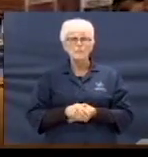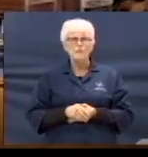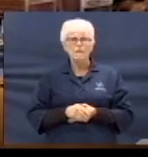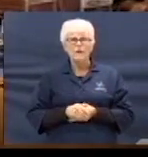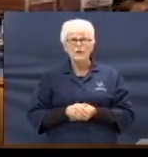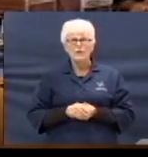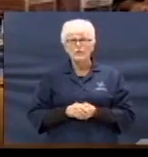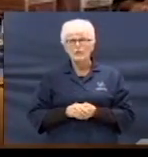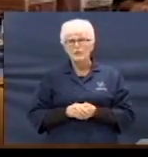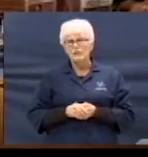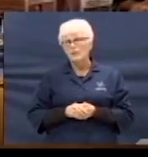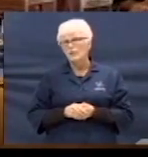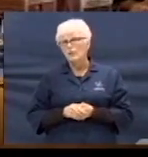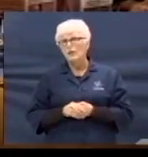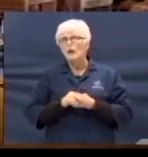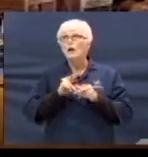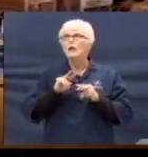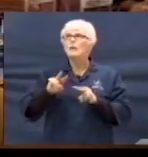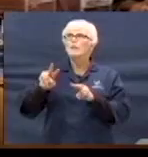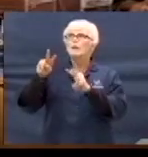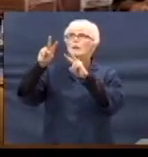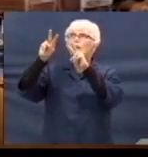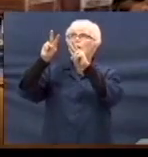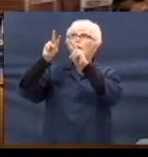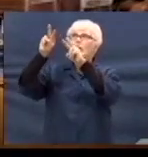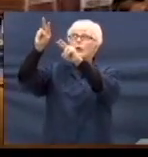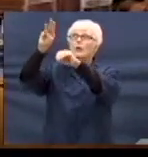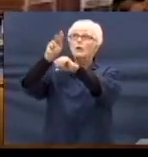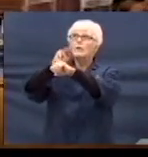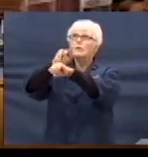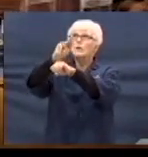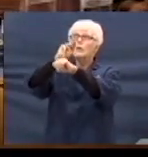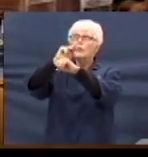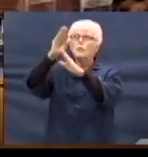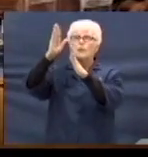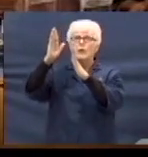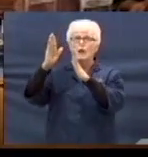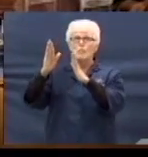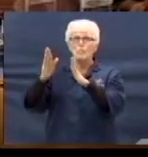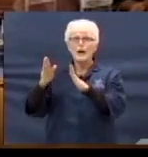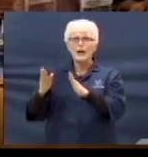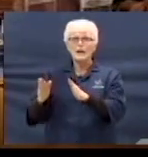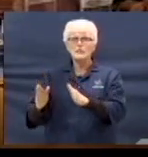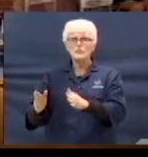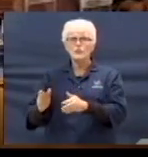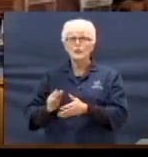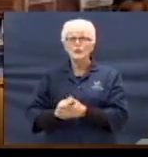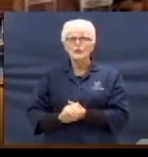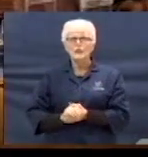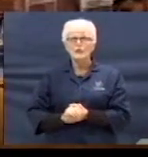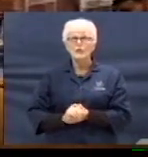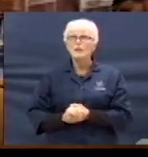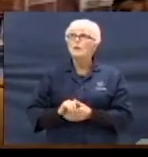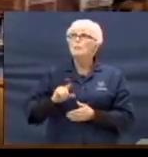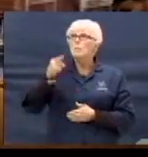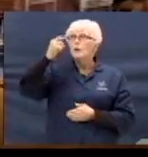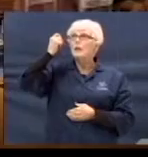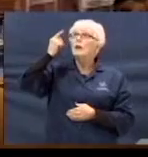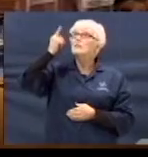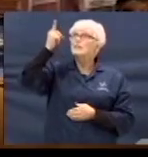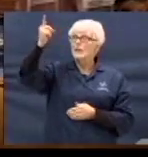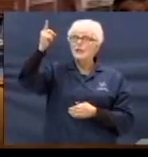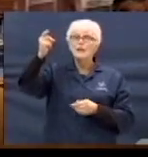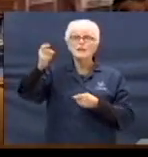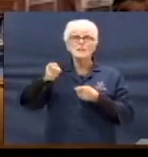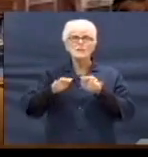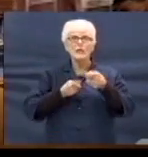Look to the master for he's in